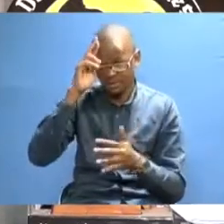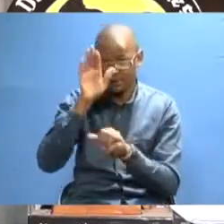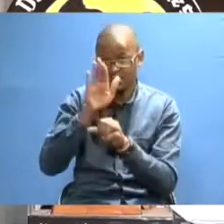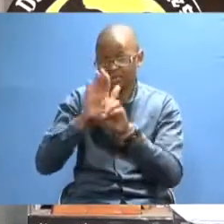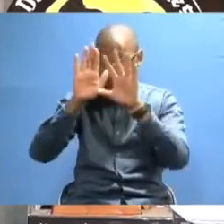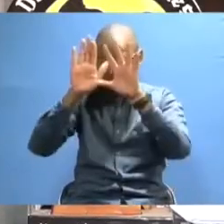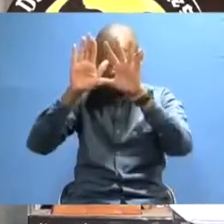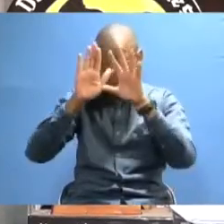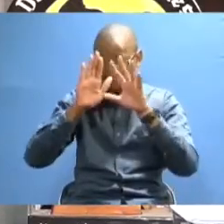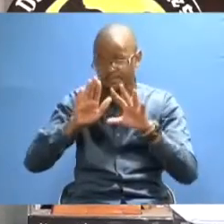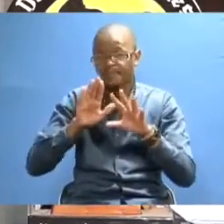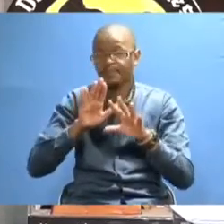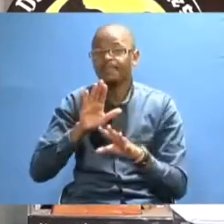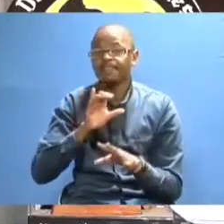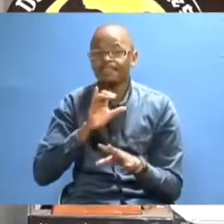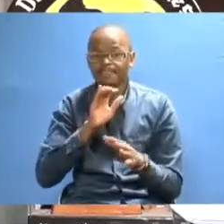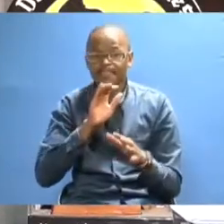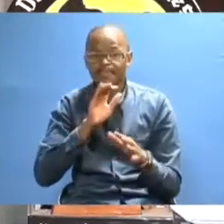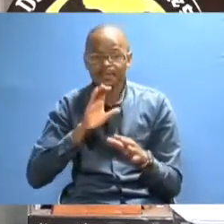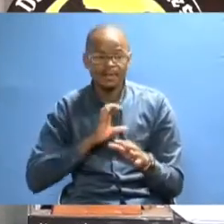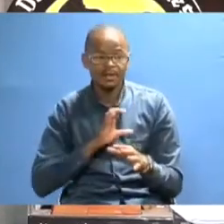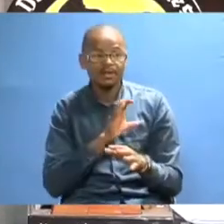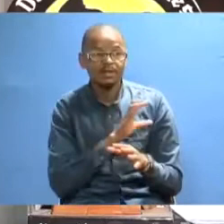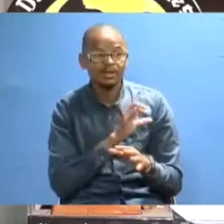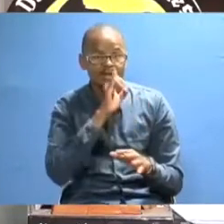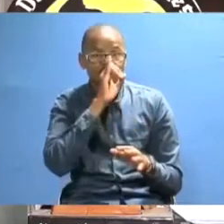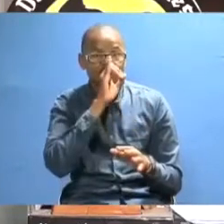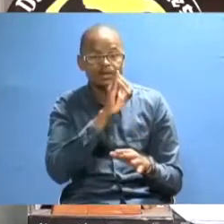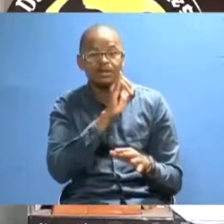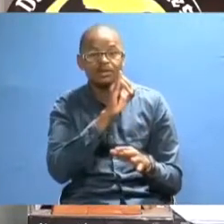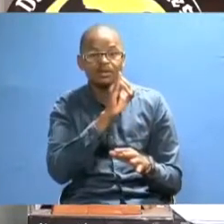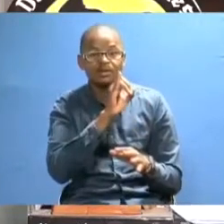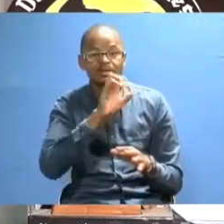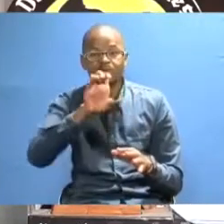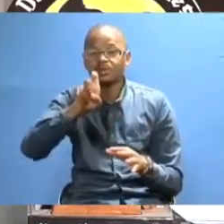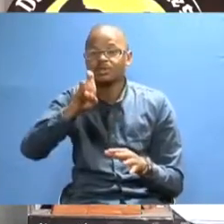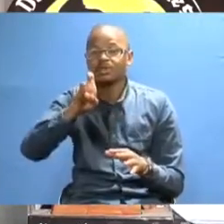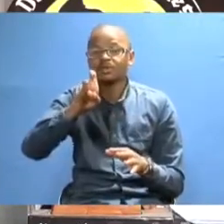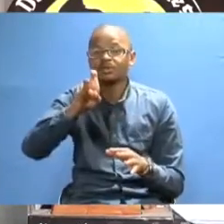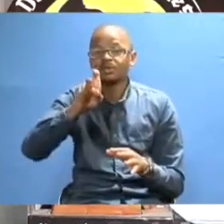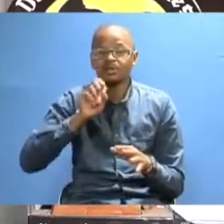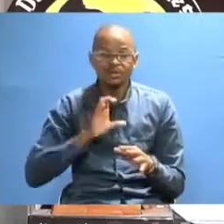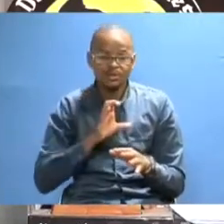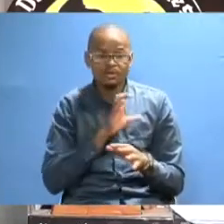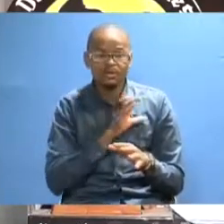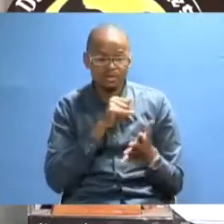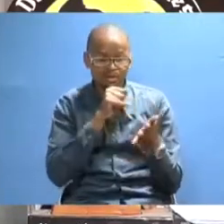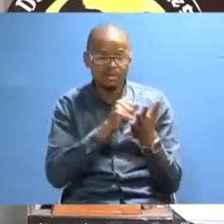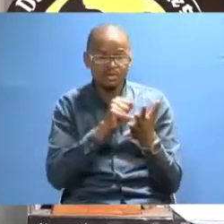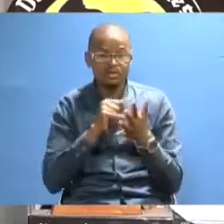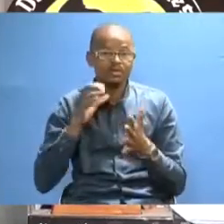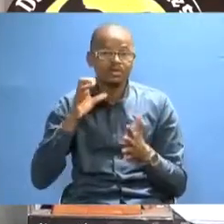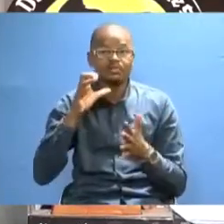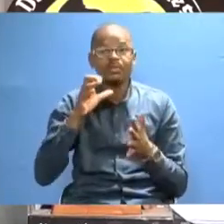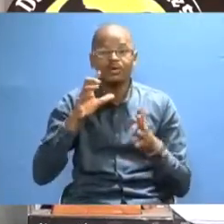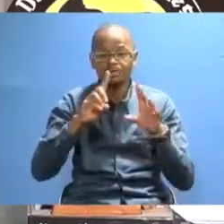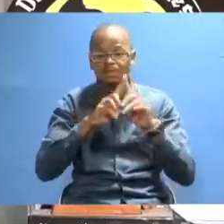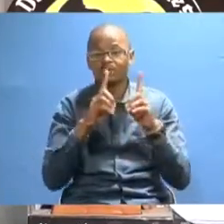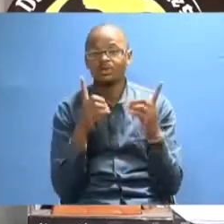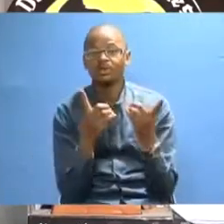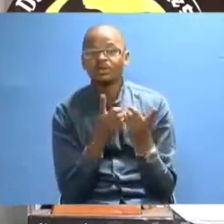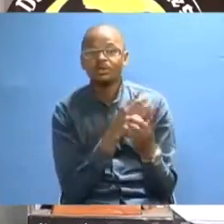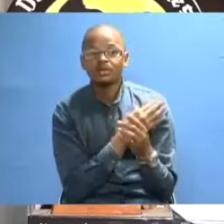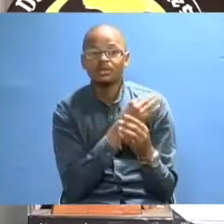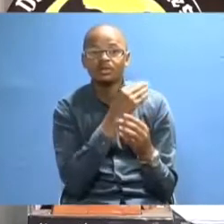Most important of these committees is the executive committees consisting of chairmen of